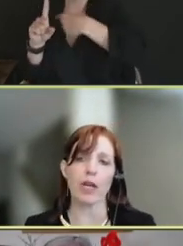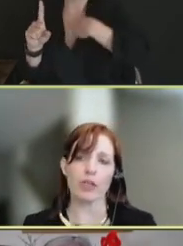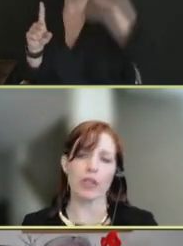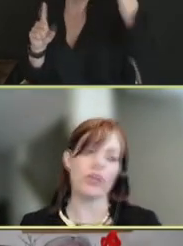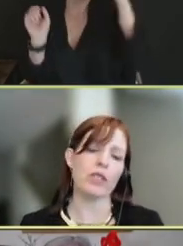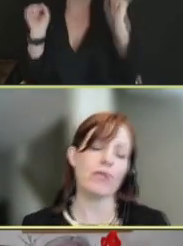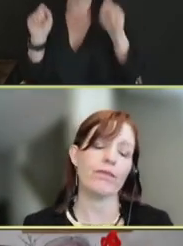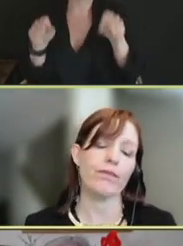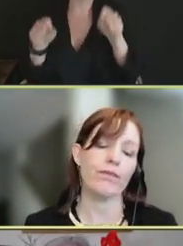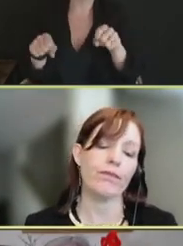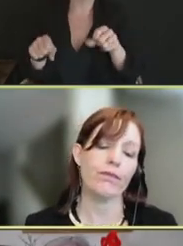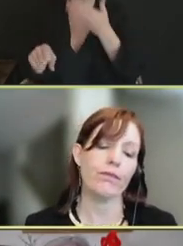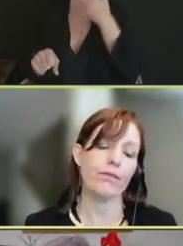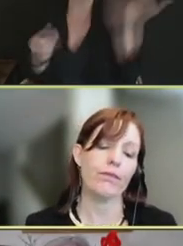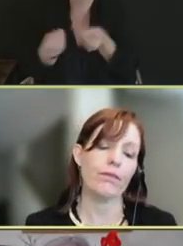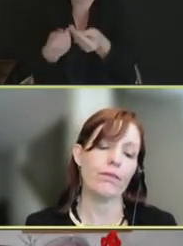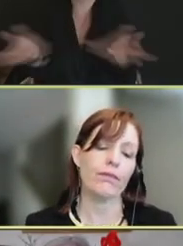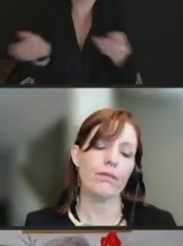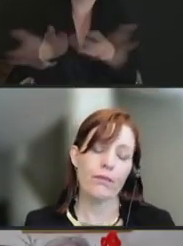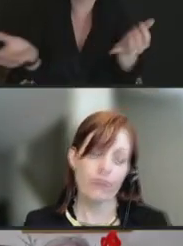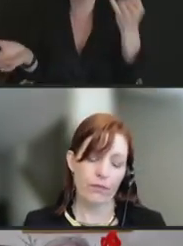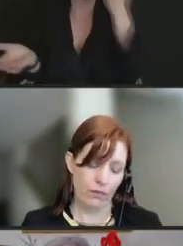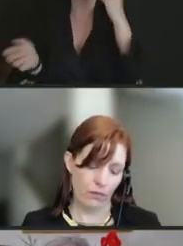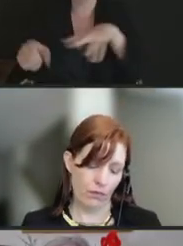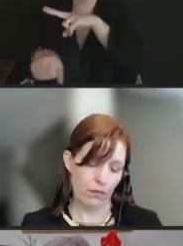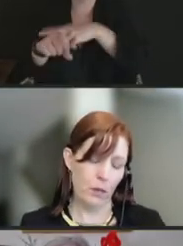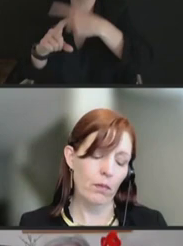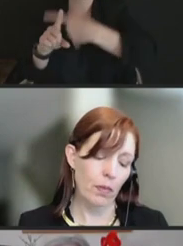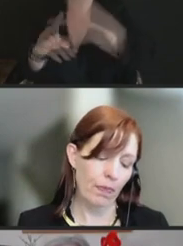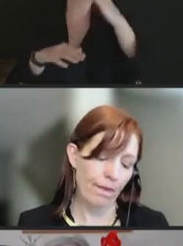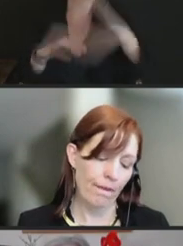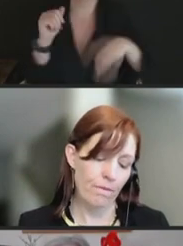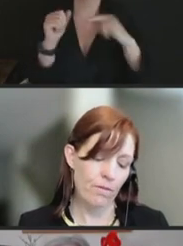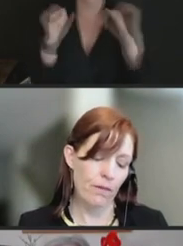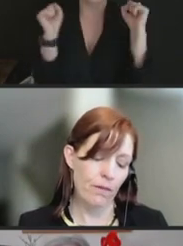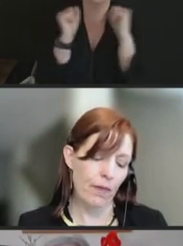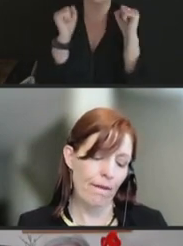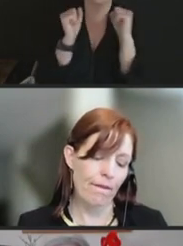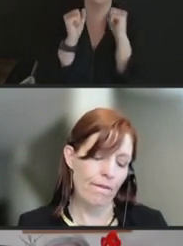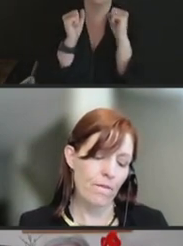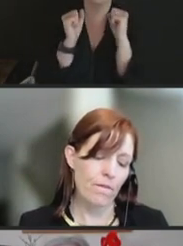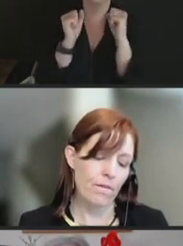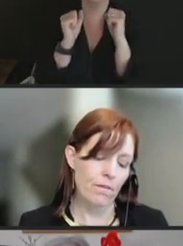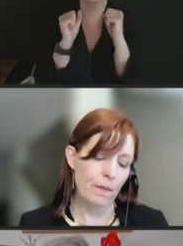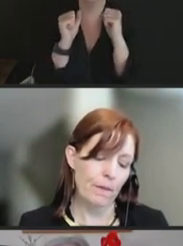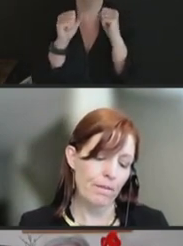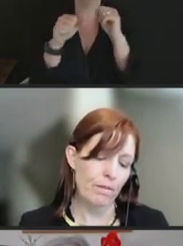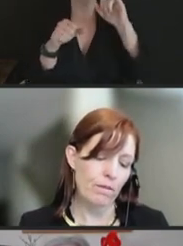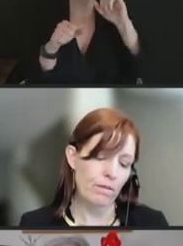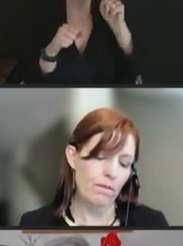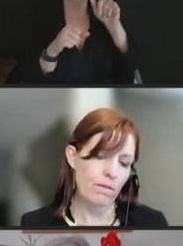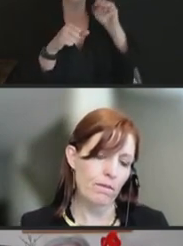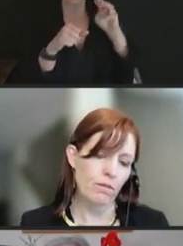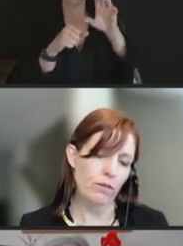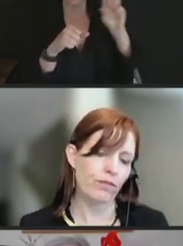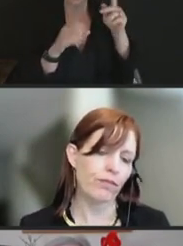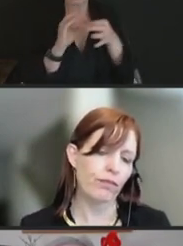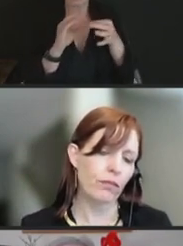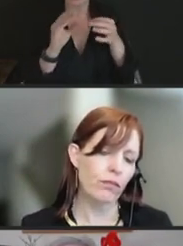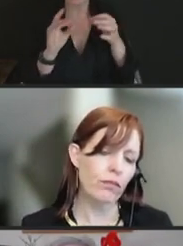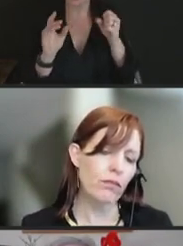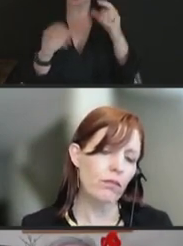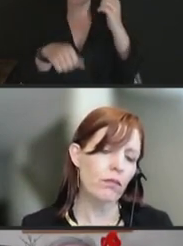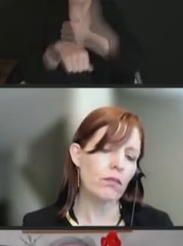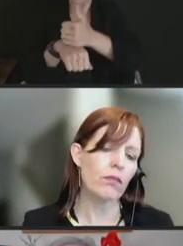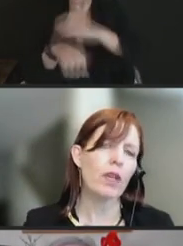in some other countries. Marc- Do you think based on the, I mean, really based on the temperature storage alone, you know, everything else